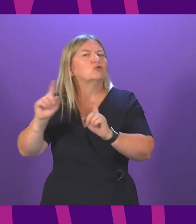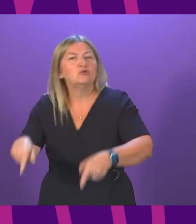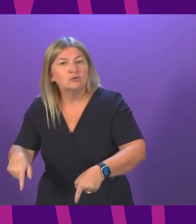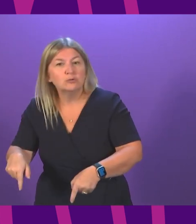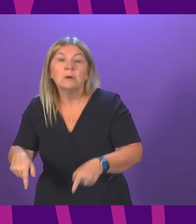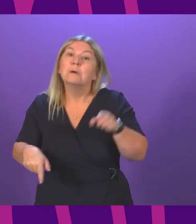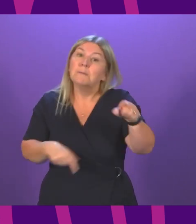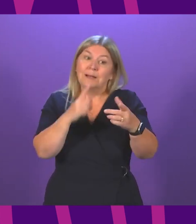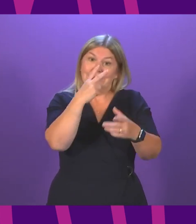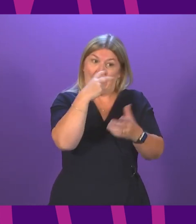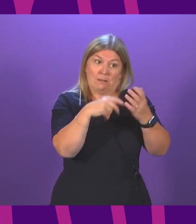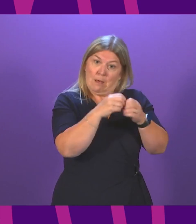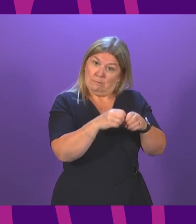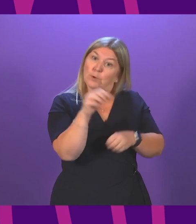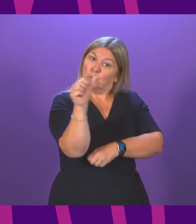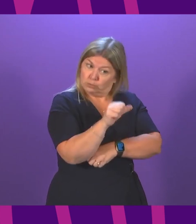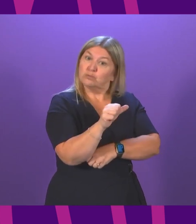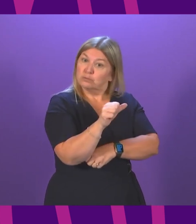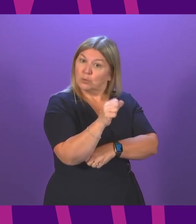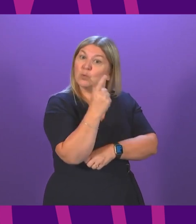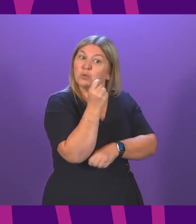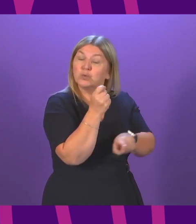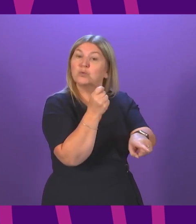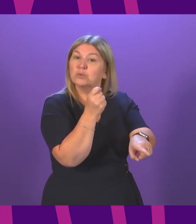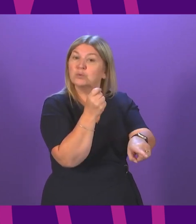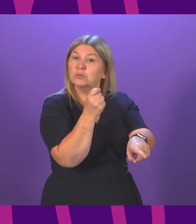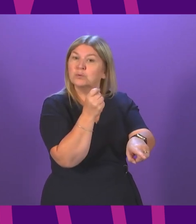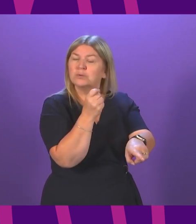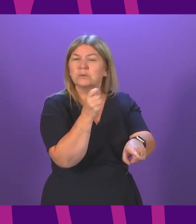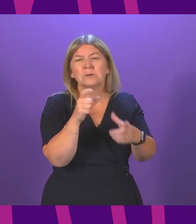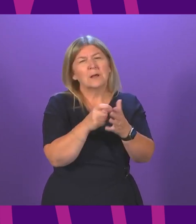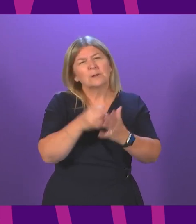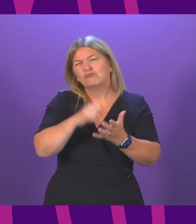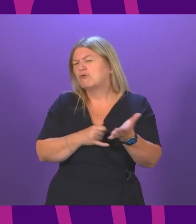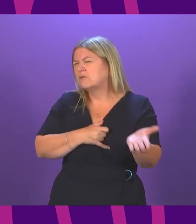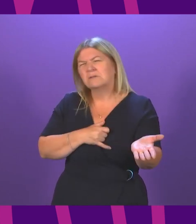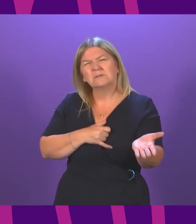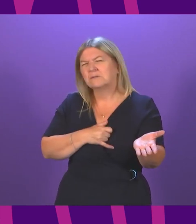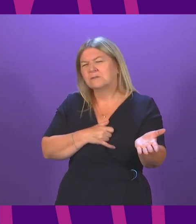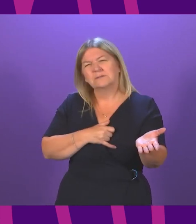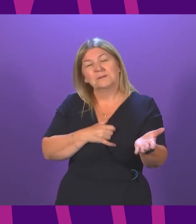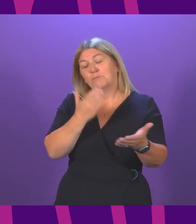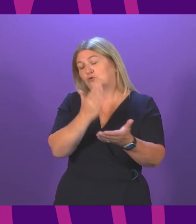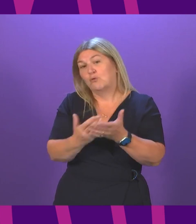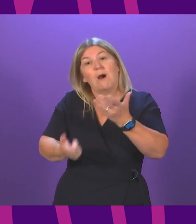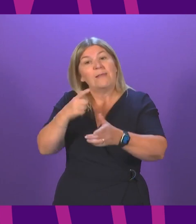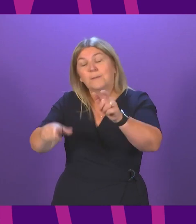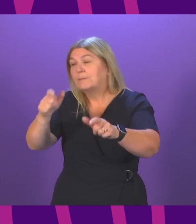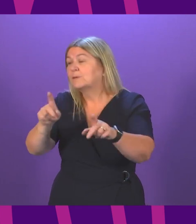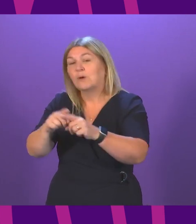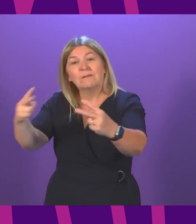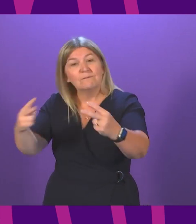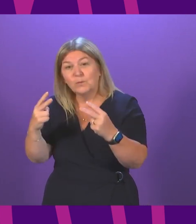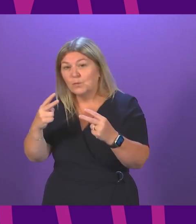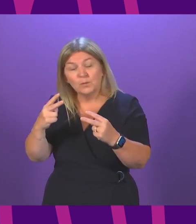and a case to be made. Now, Douglas Ross frequently, and again, regular viewers of the First Minister's questions, I'm not sure how big a group that